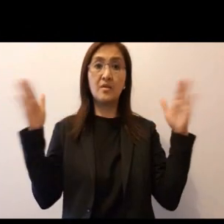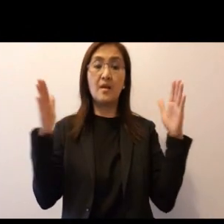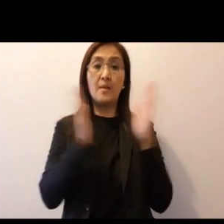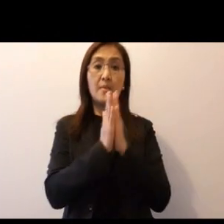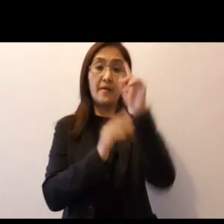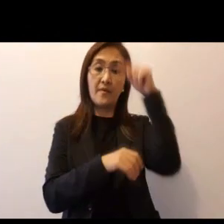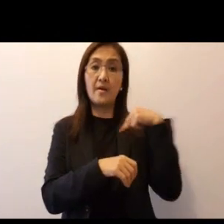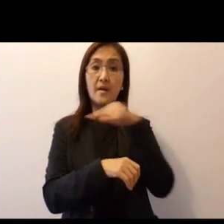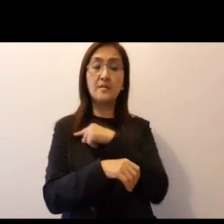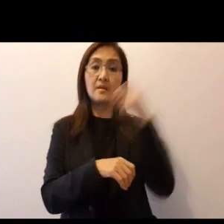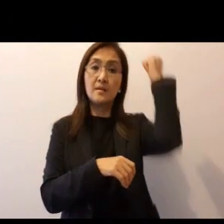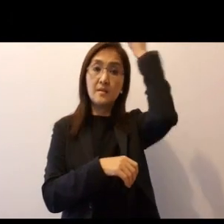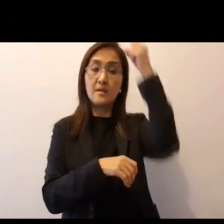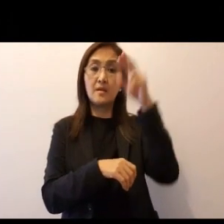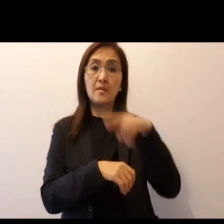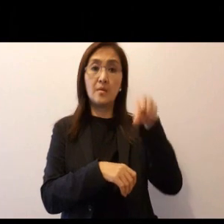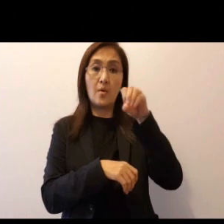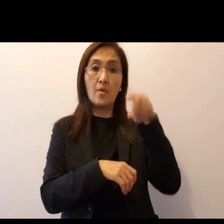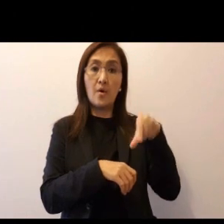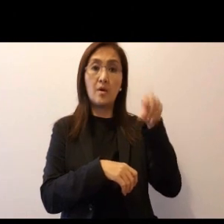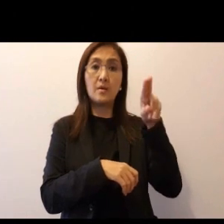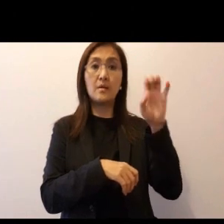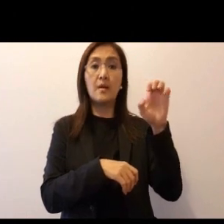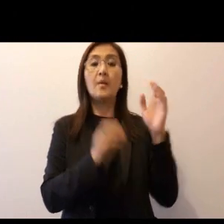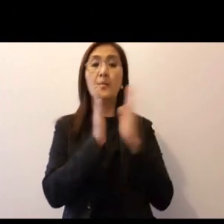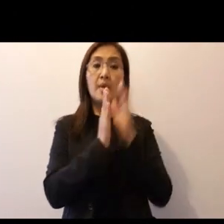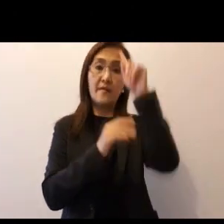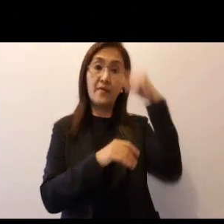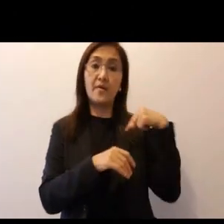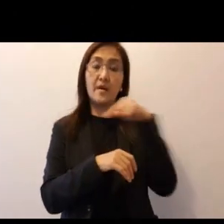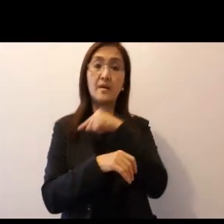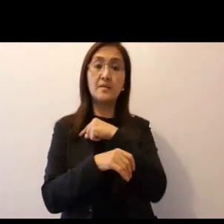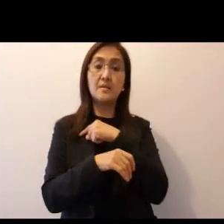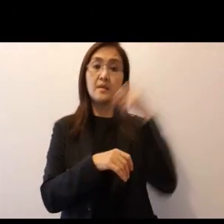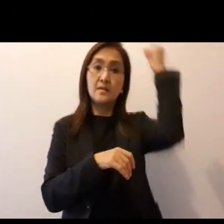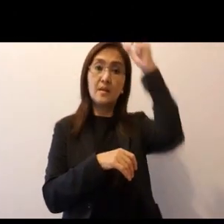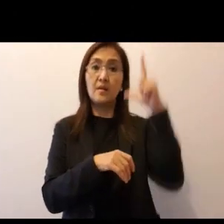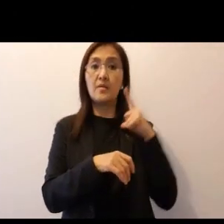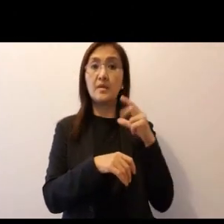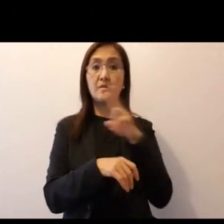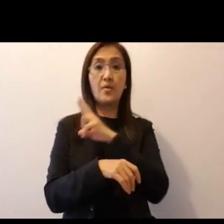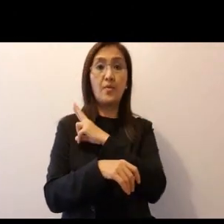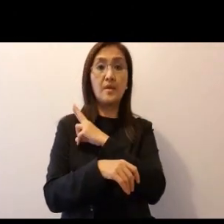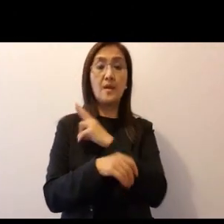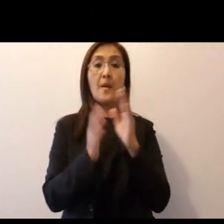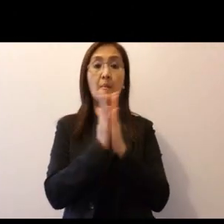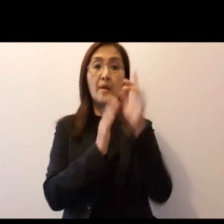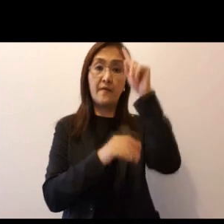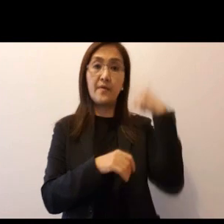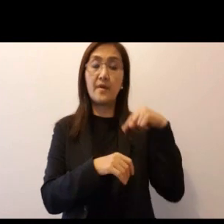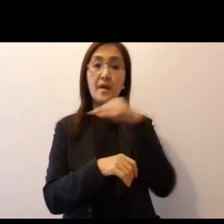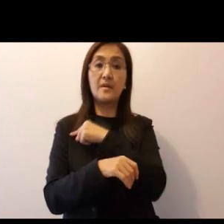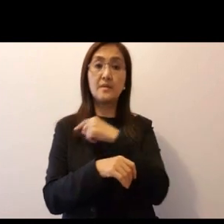Archangel, pray for us. St. Rock, pray for us. St. Lorenzo Ruiz, pray